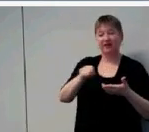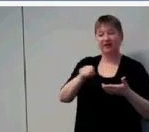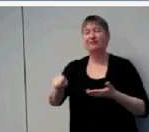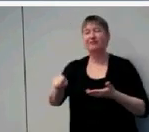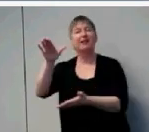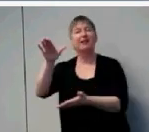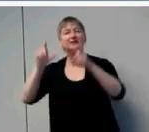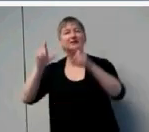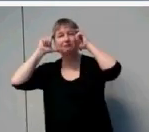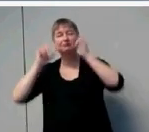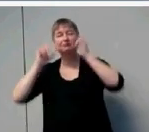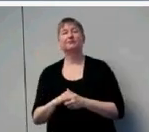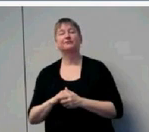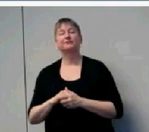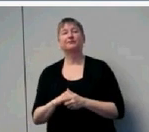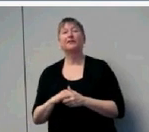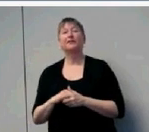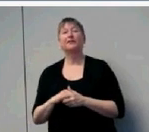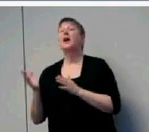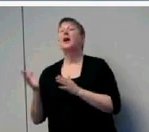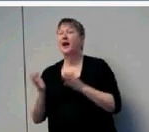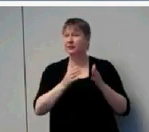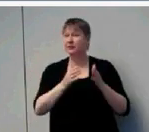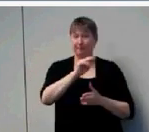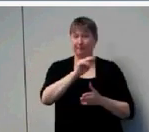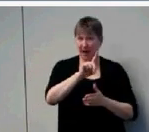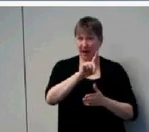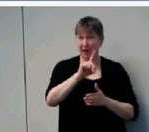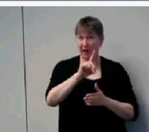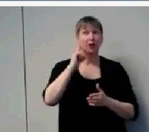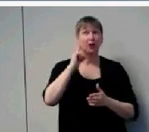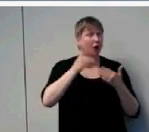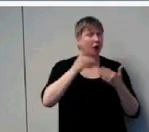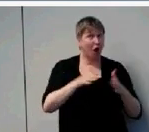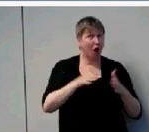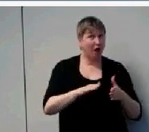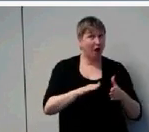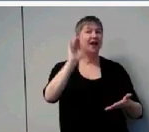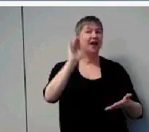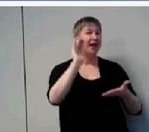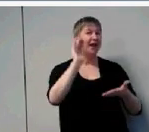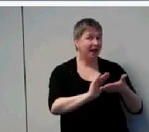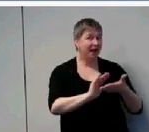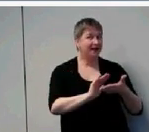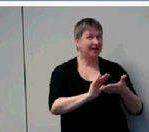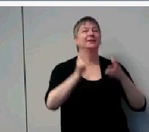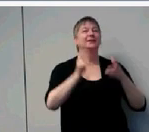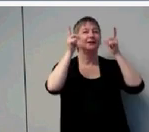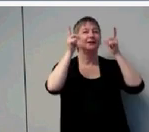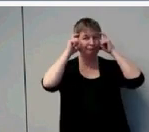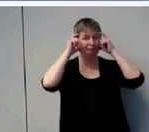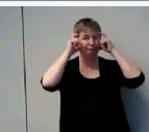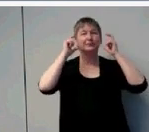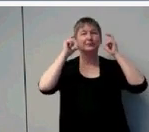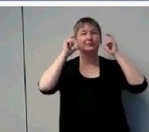hearing loss were less consistent users. And I'm going to show you why that's problematic in just a moment. So think